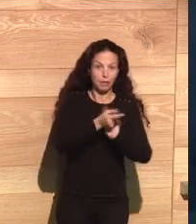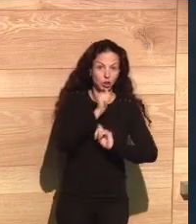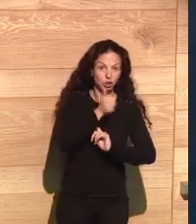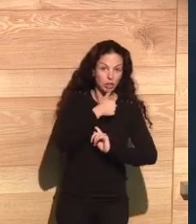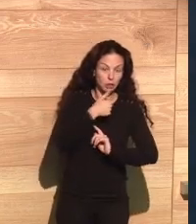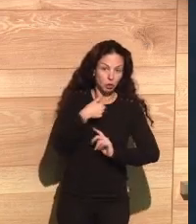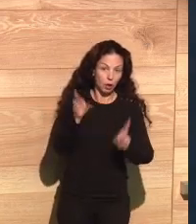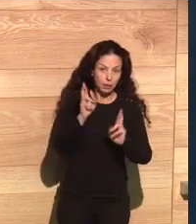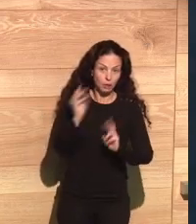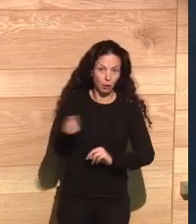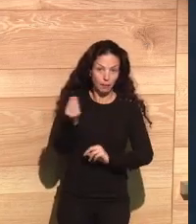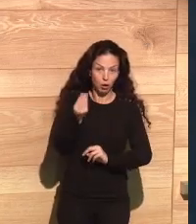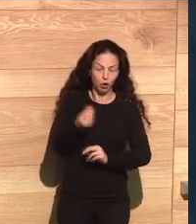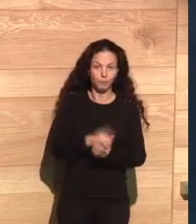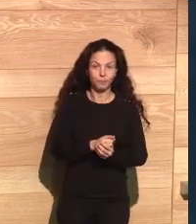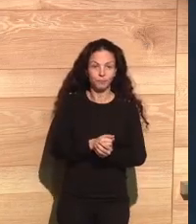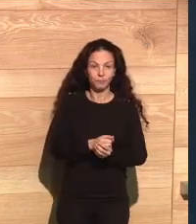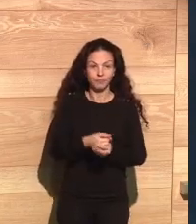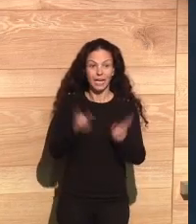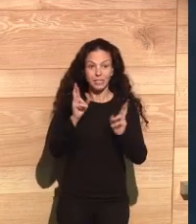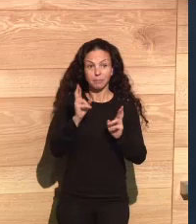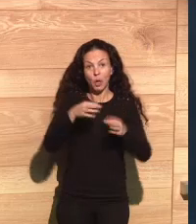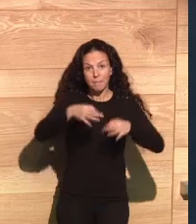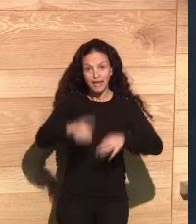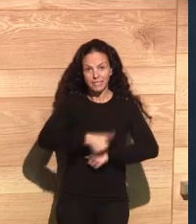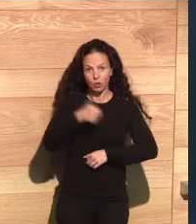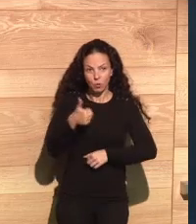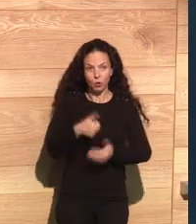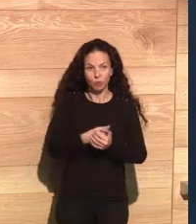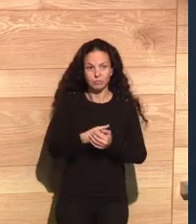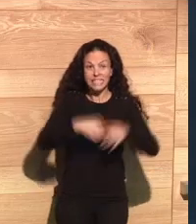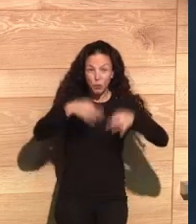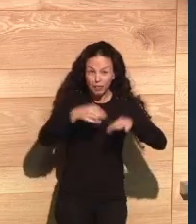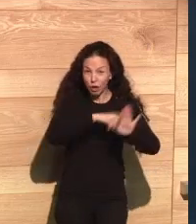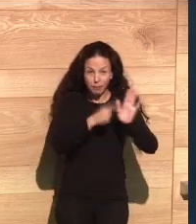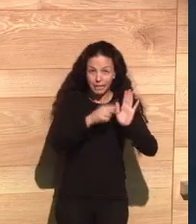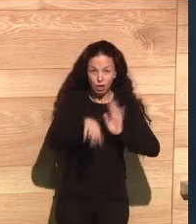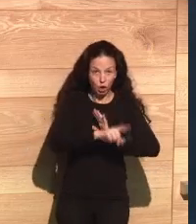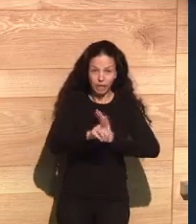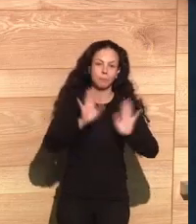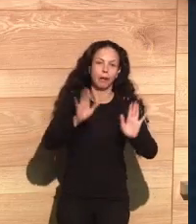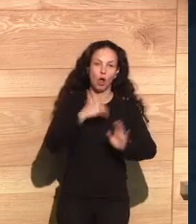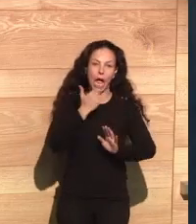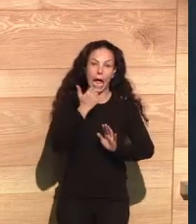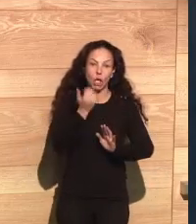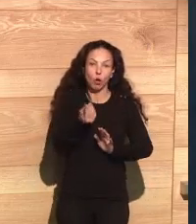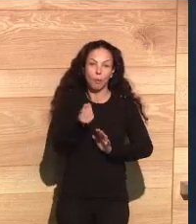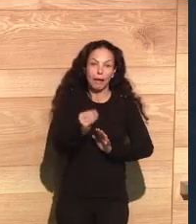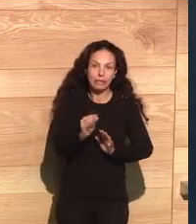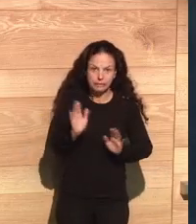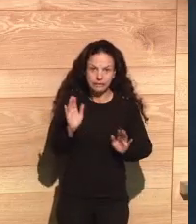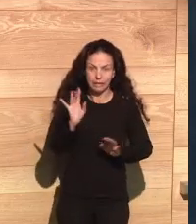I have improved my practices by using two steps authentication processes.